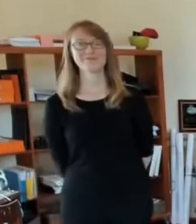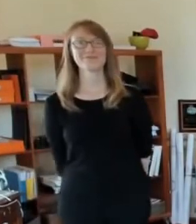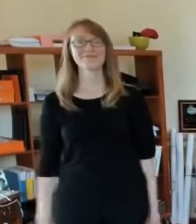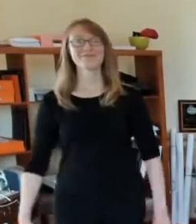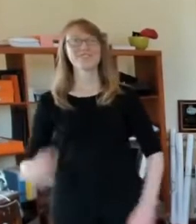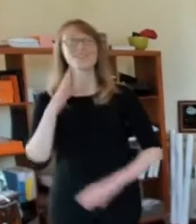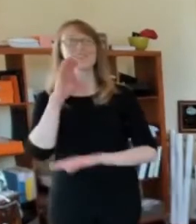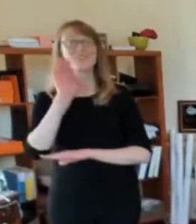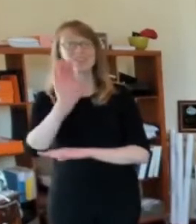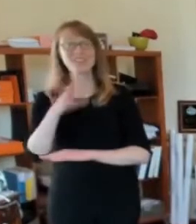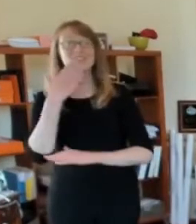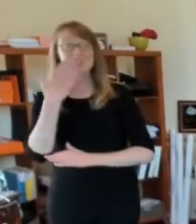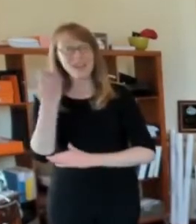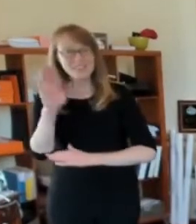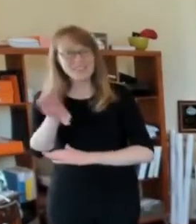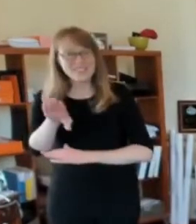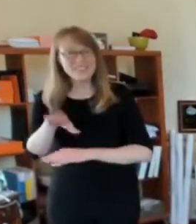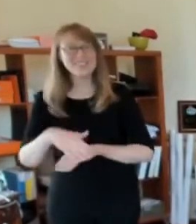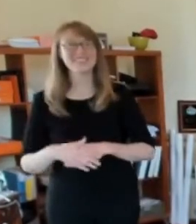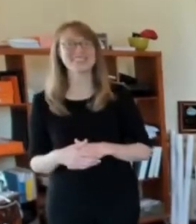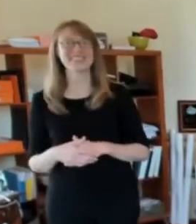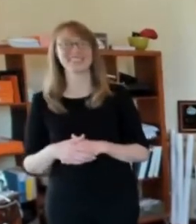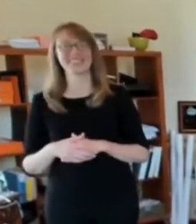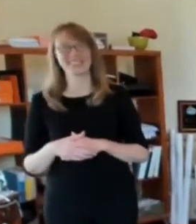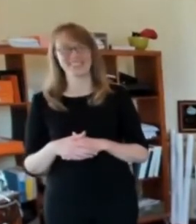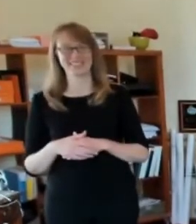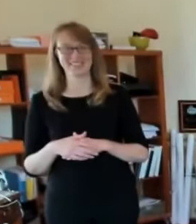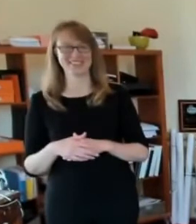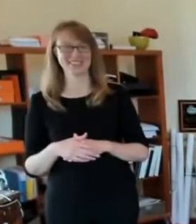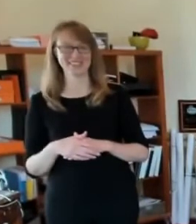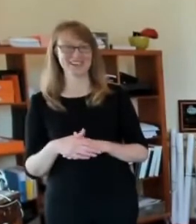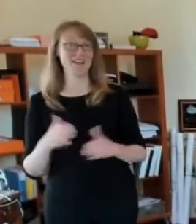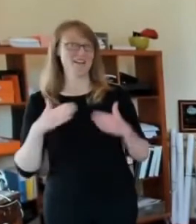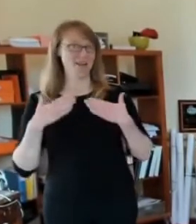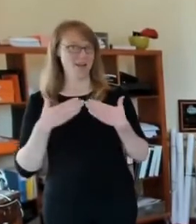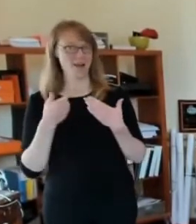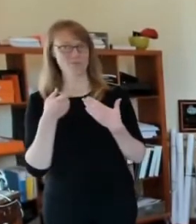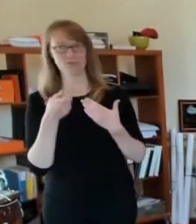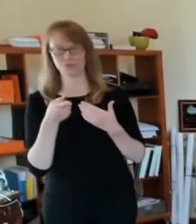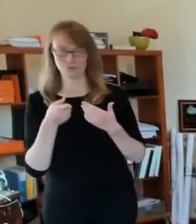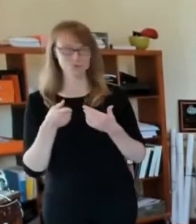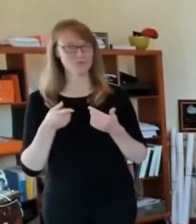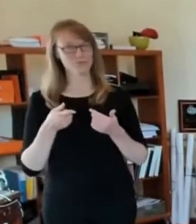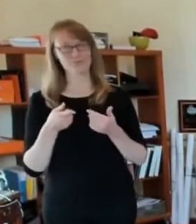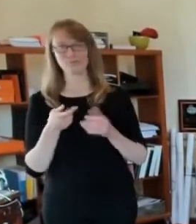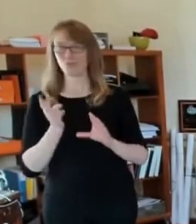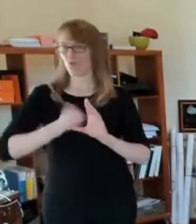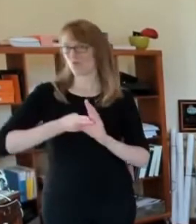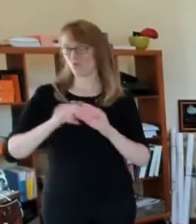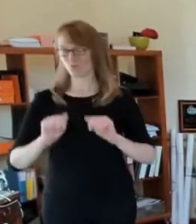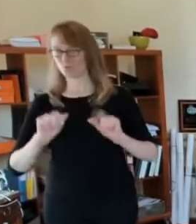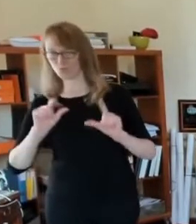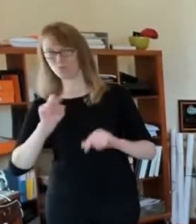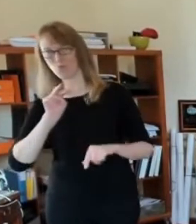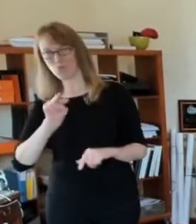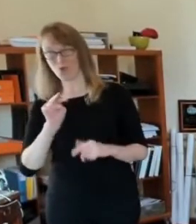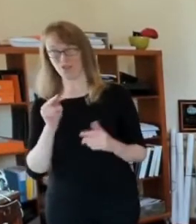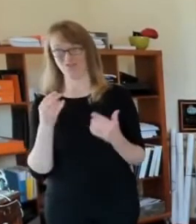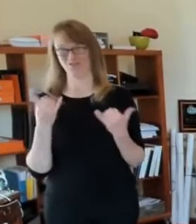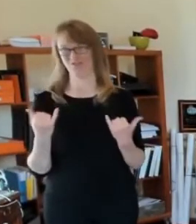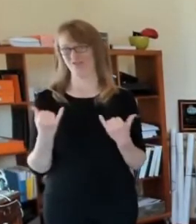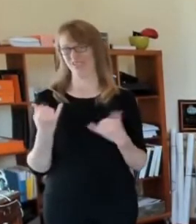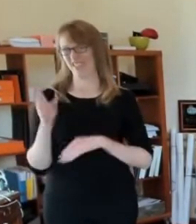Good afternoon, everybody. Glad to have you here with us on a hot, steamy Friday afternoon.